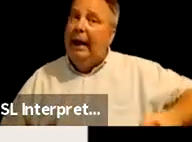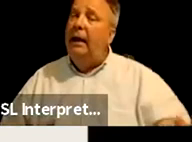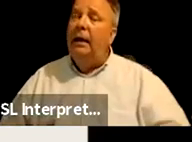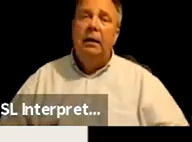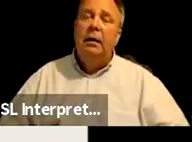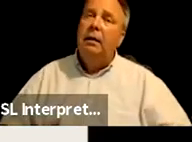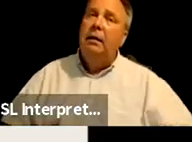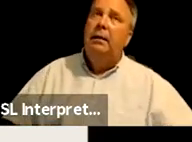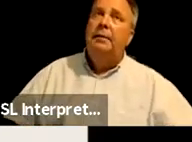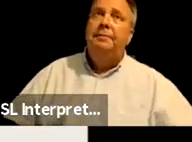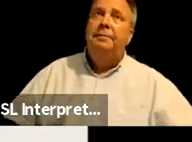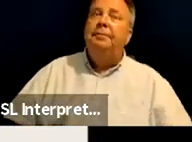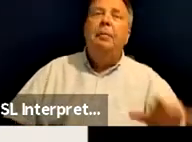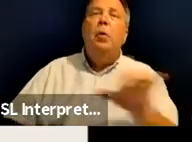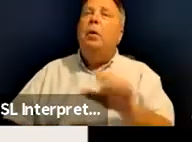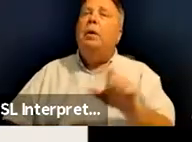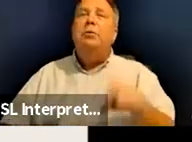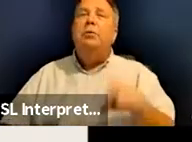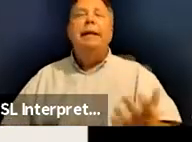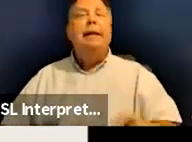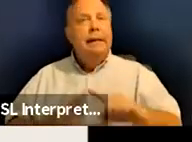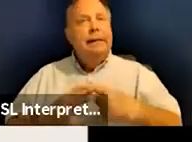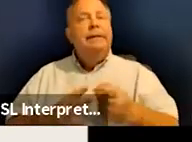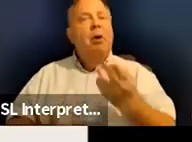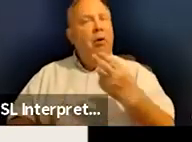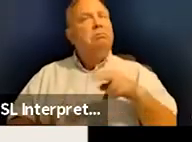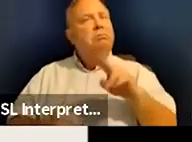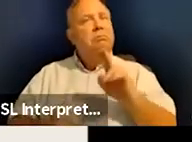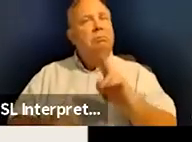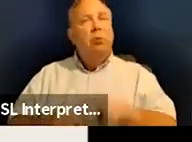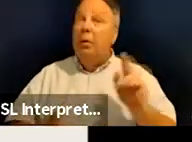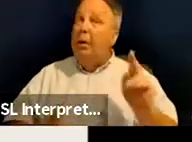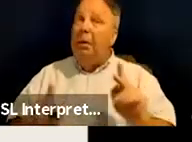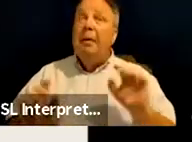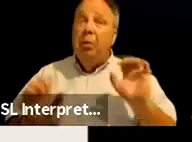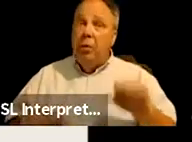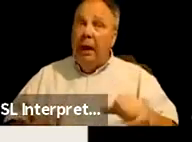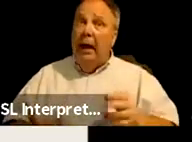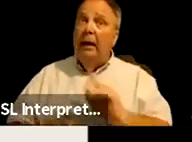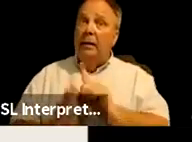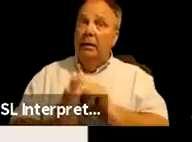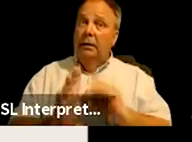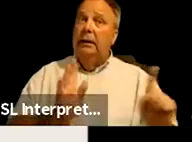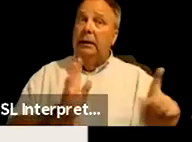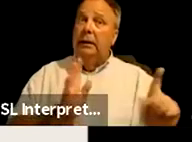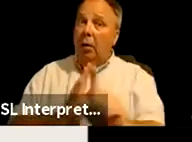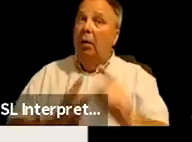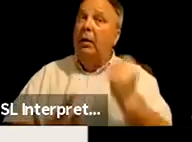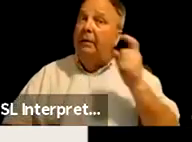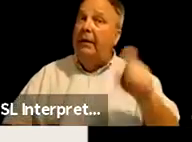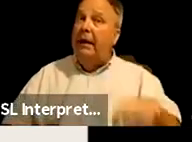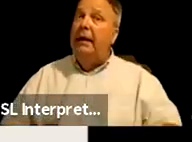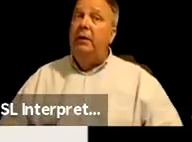also need to start normalizing that people can skip to the front if they need to